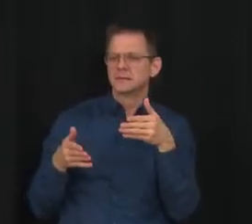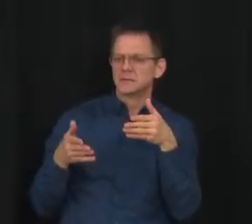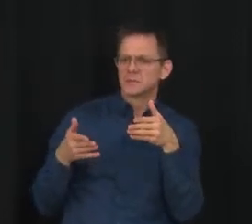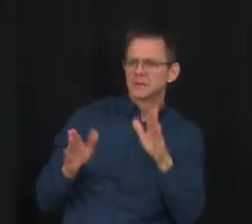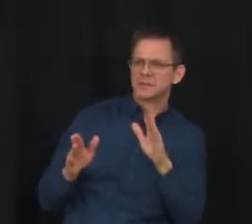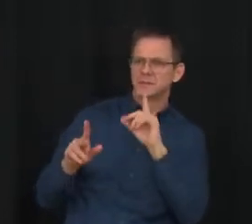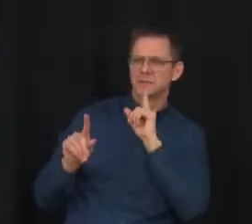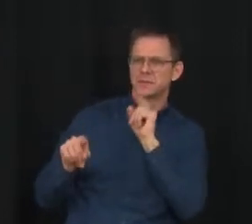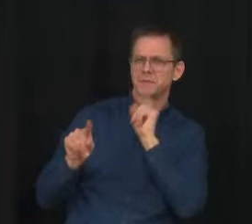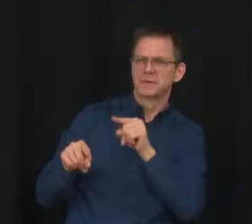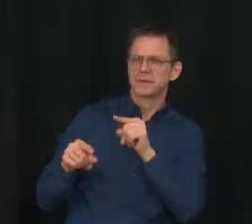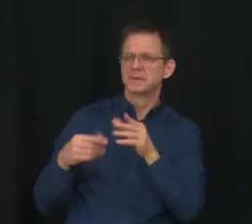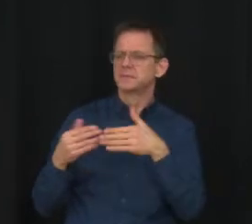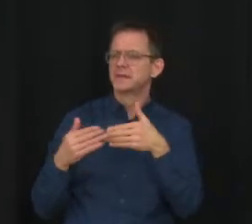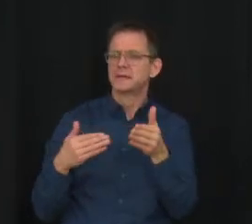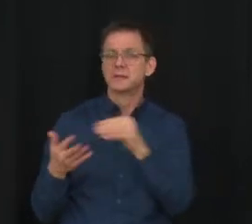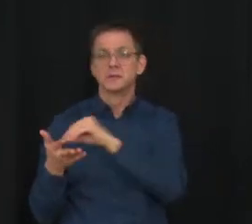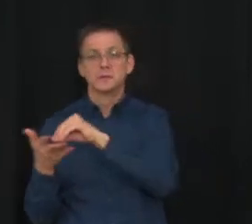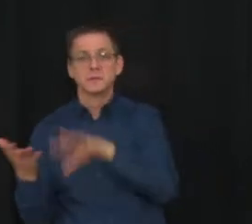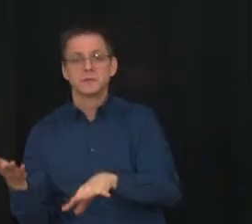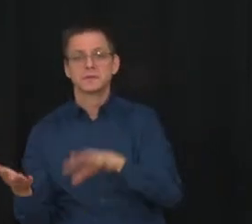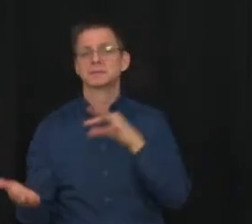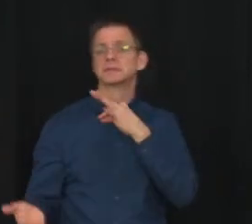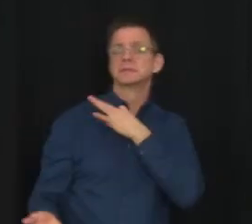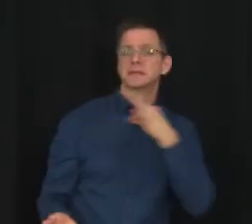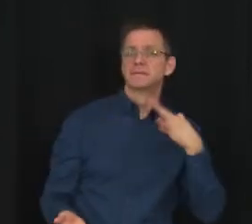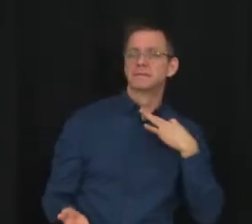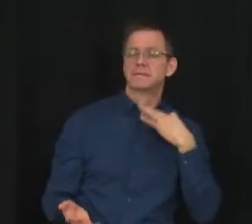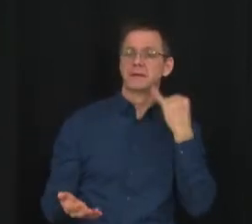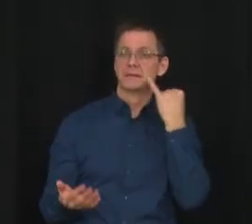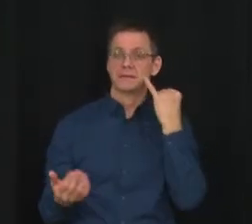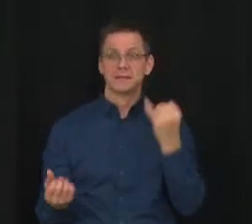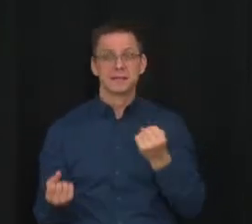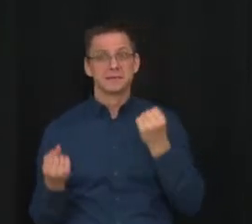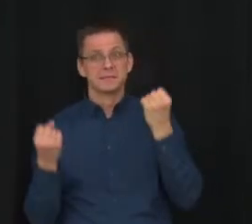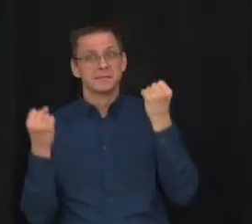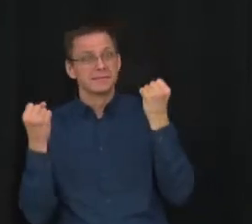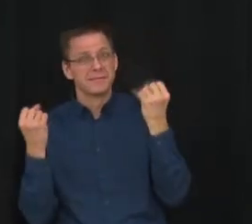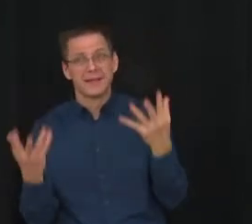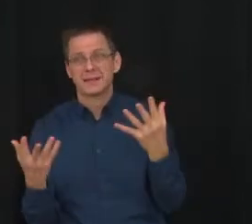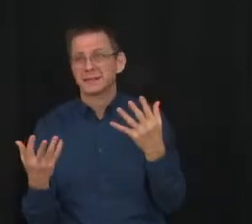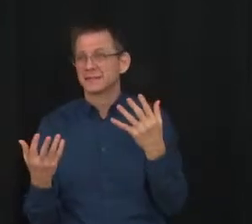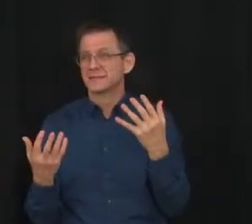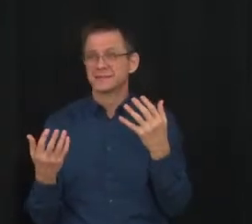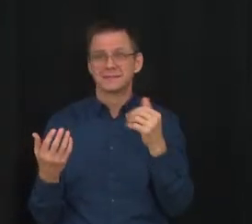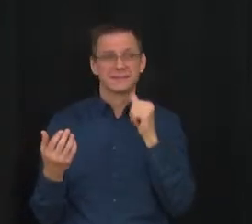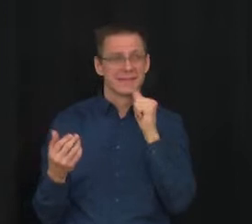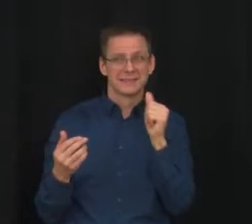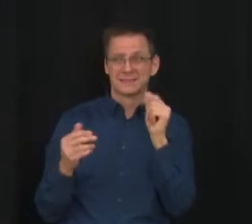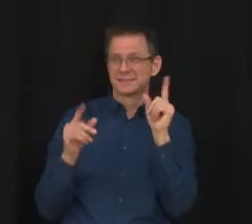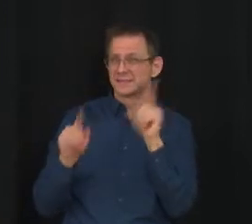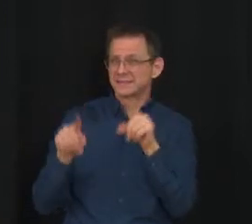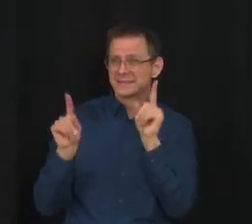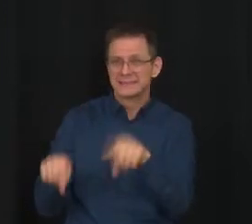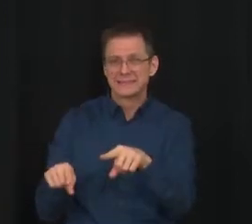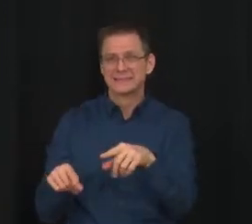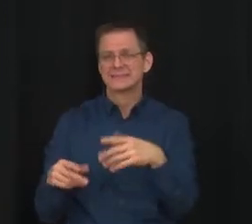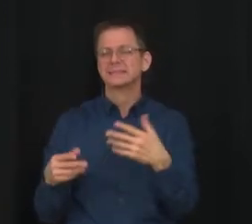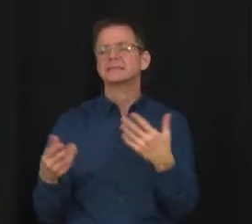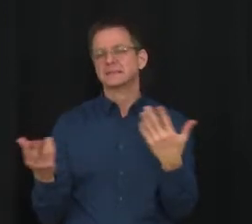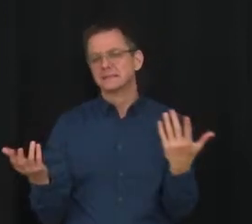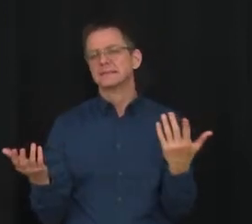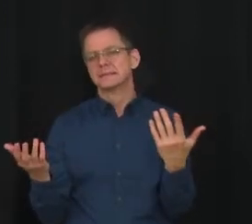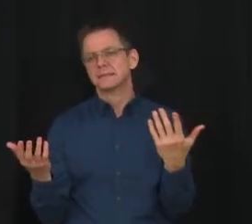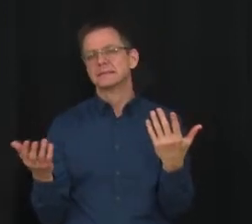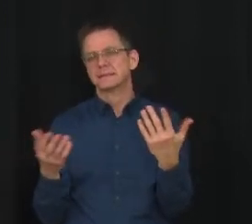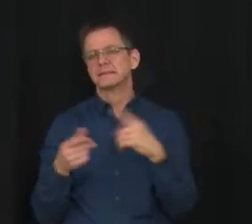as well as spread within the community, et cetera, all of those factors would be taken into account. From a school authority